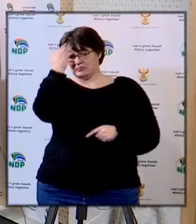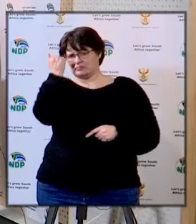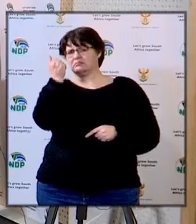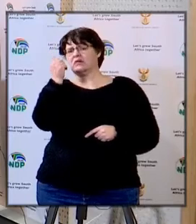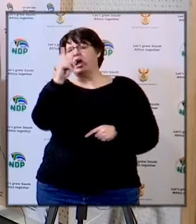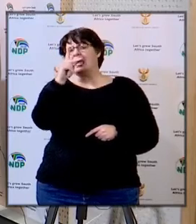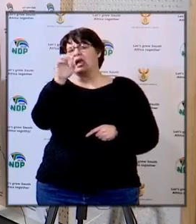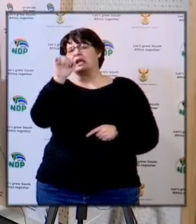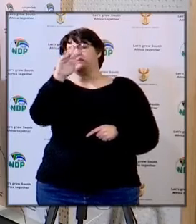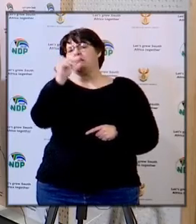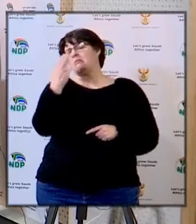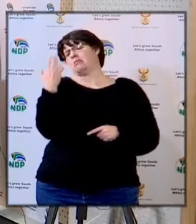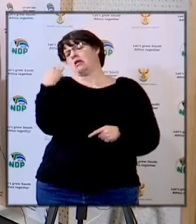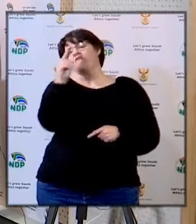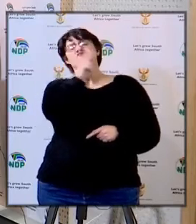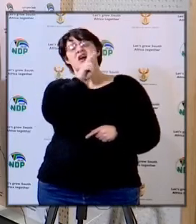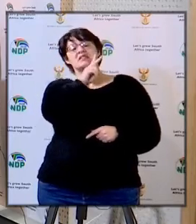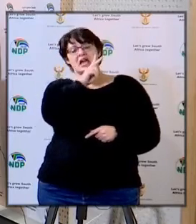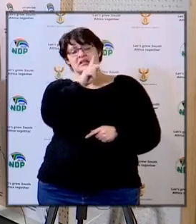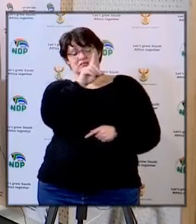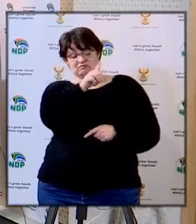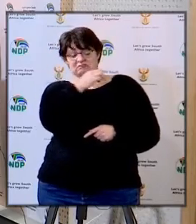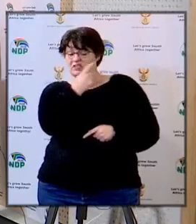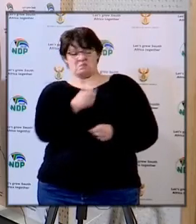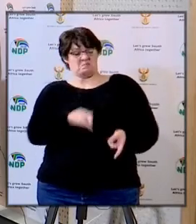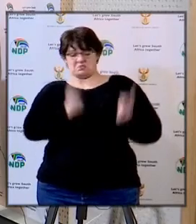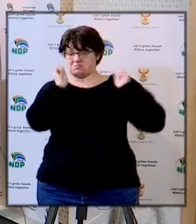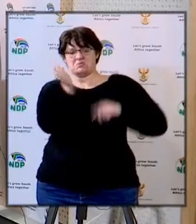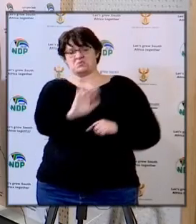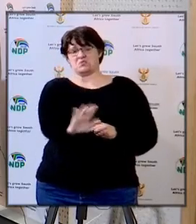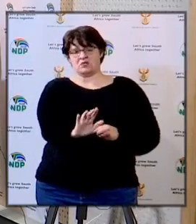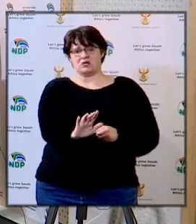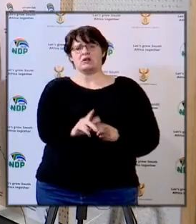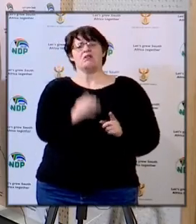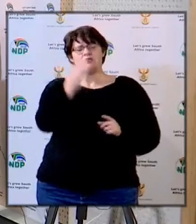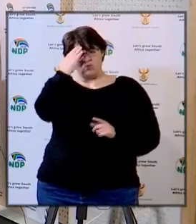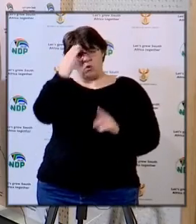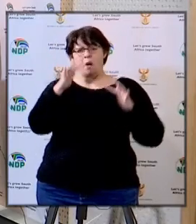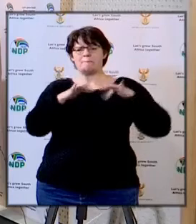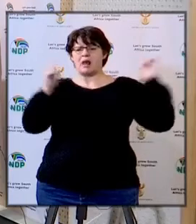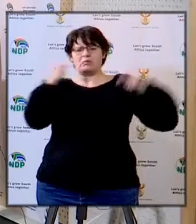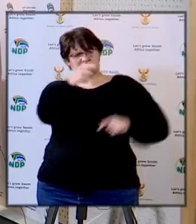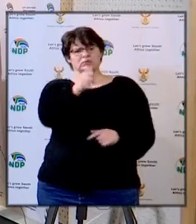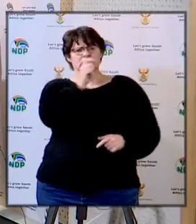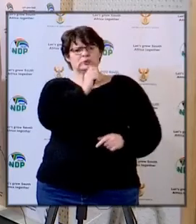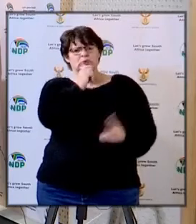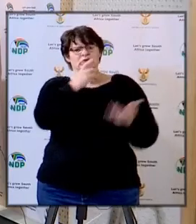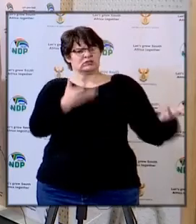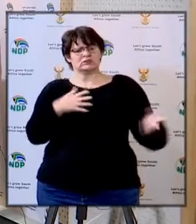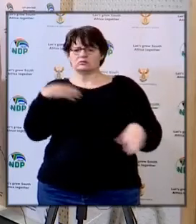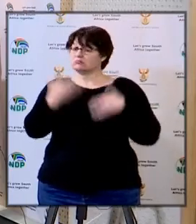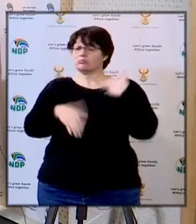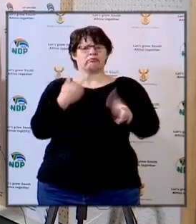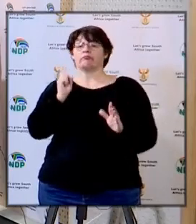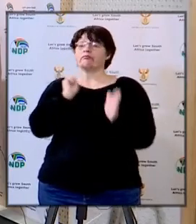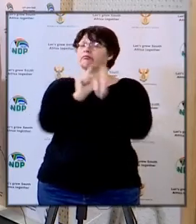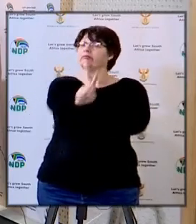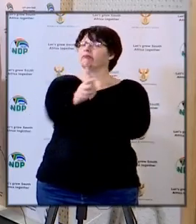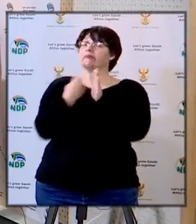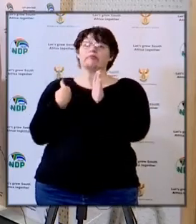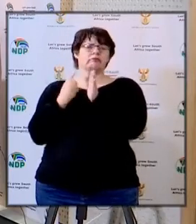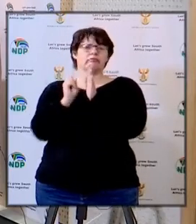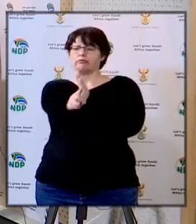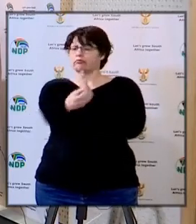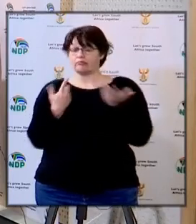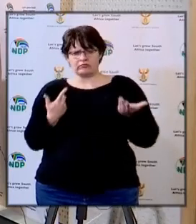Karim last Friday saying these are very dangerous there's one in parliament which has been used it's continually being